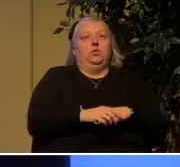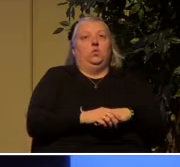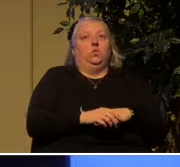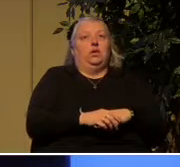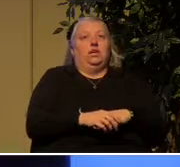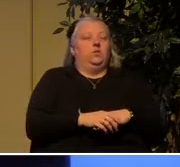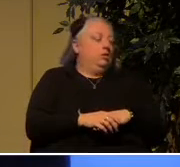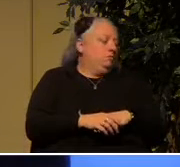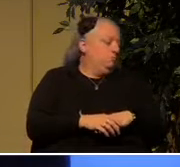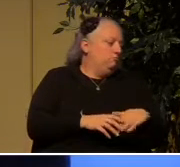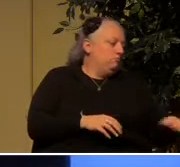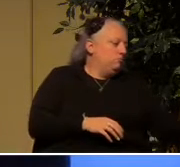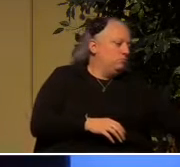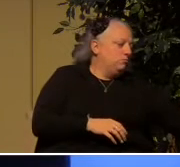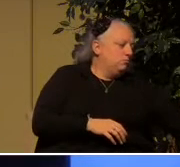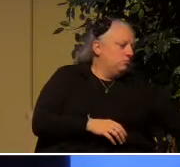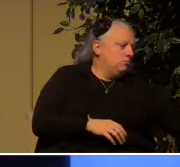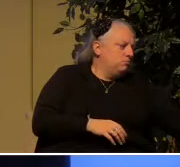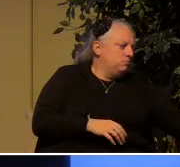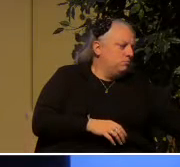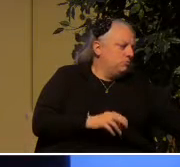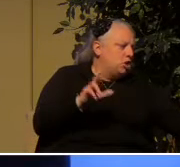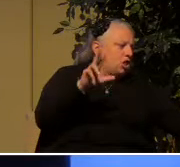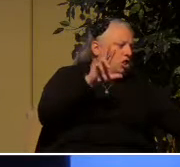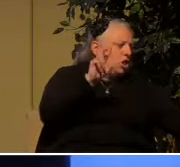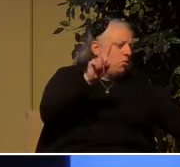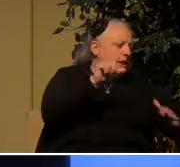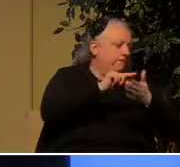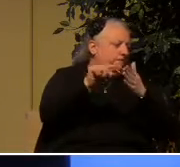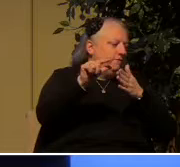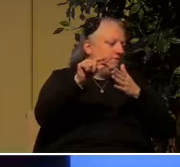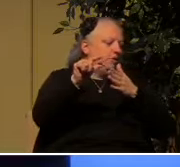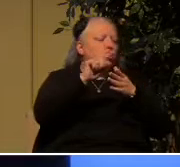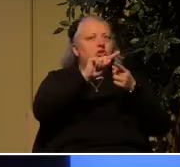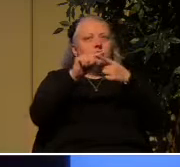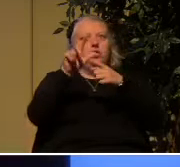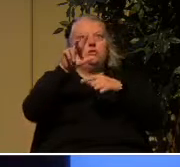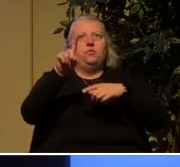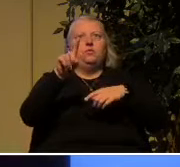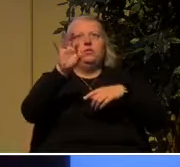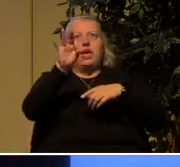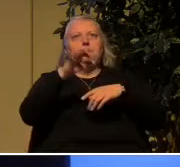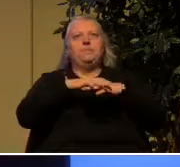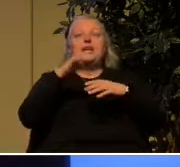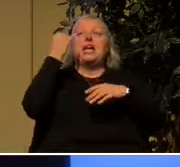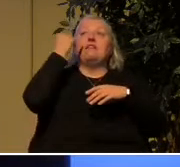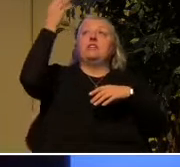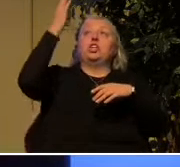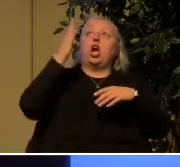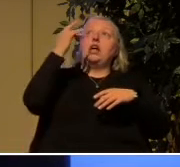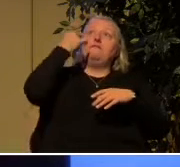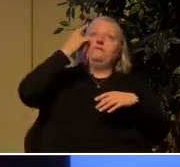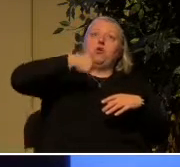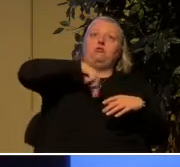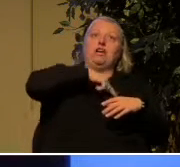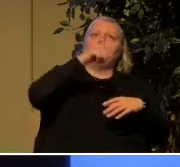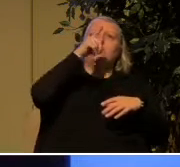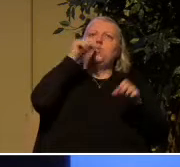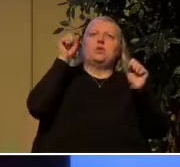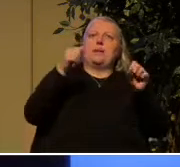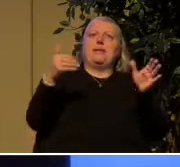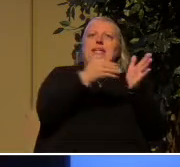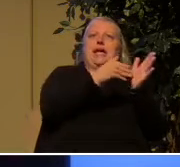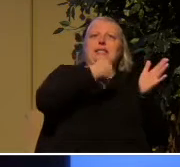read it with me Romans 8 31 to 39 if God is for us who can be against us